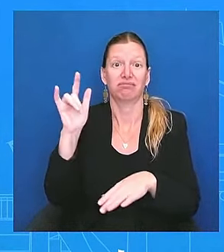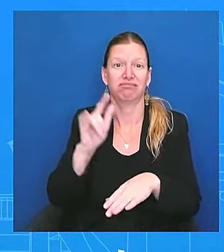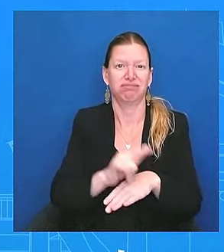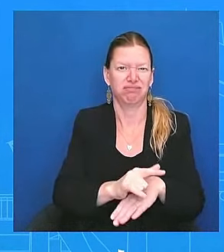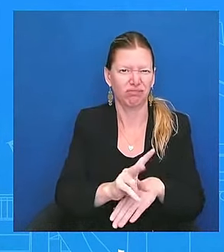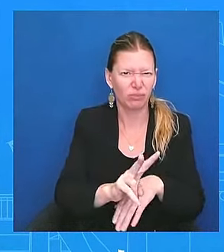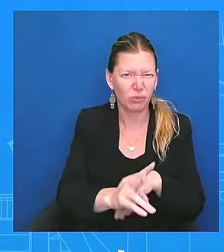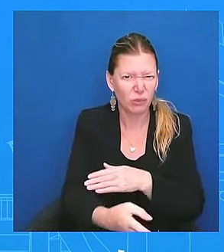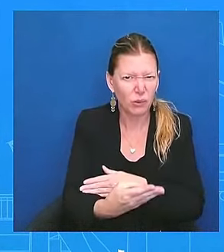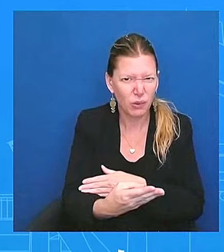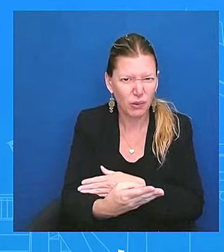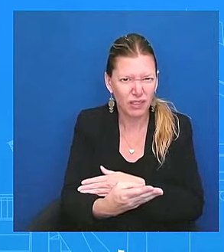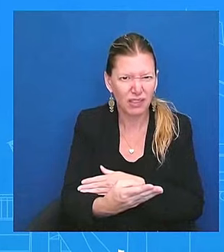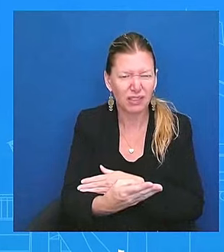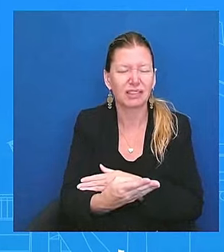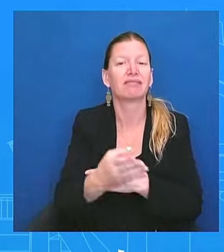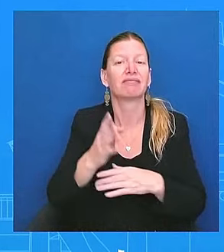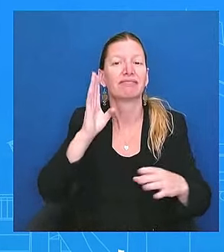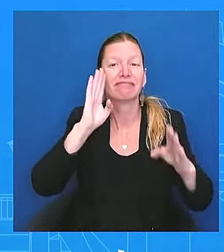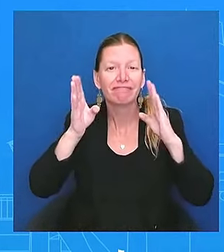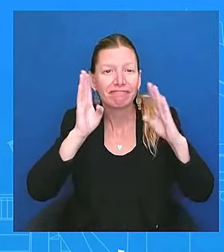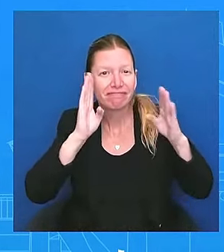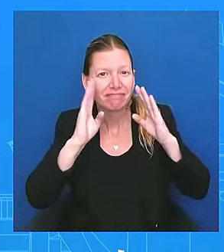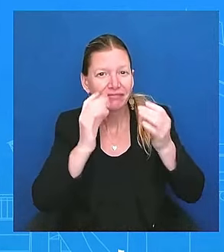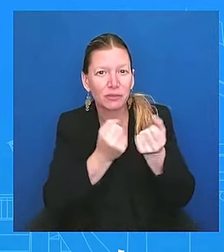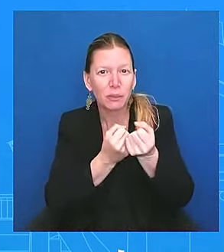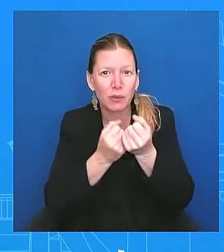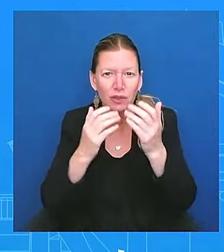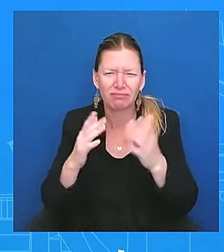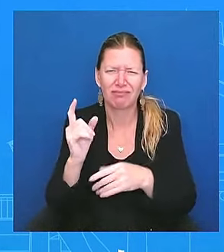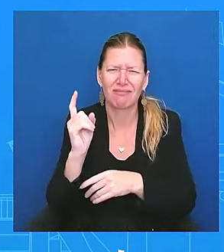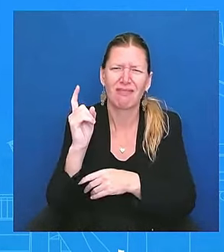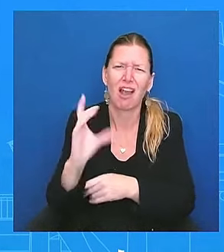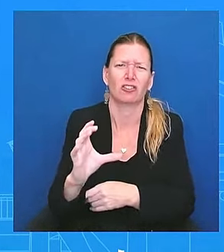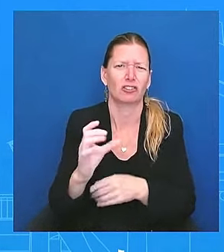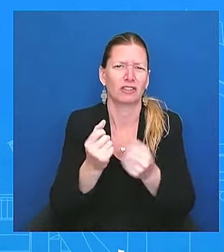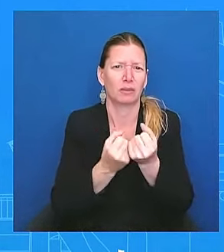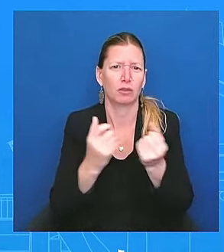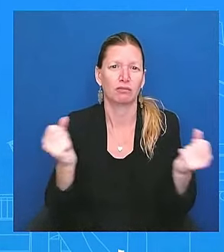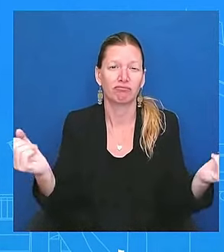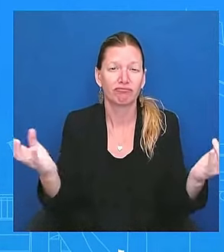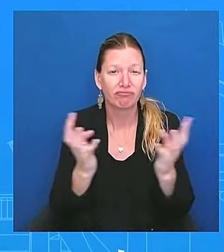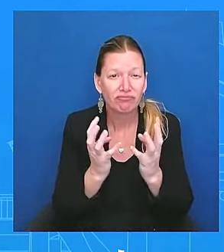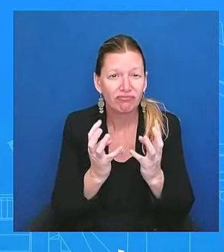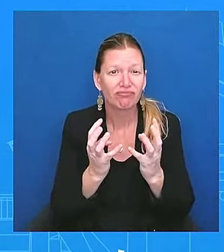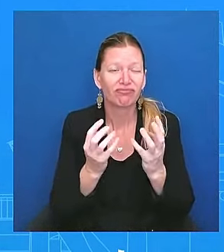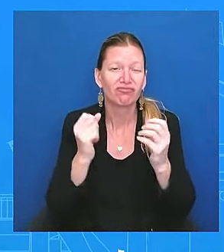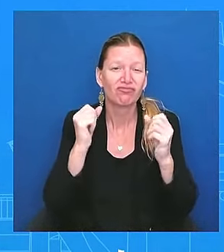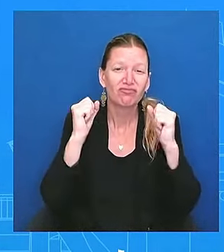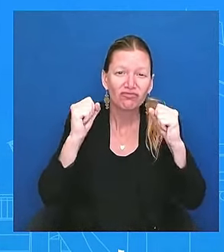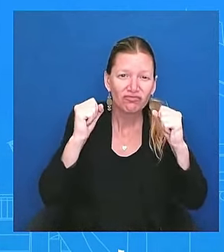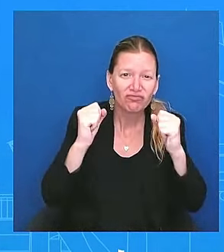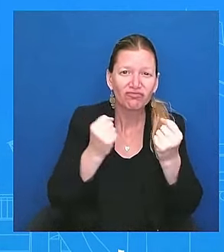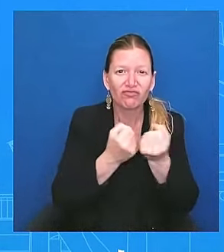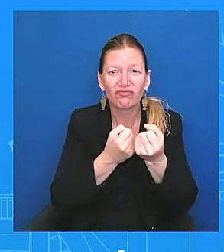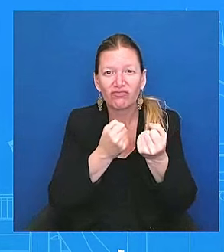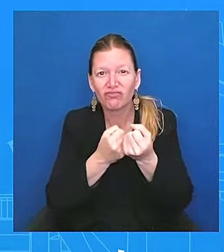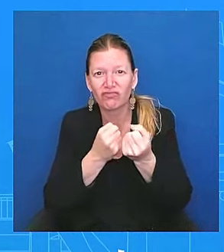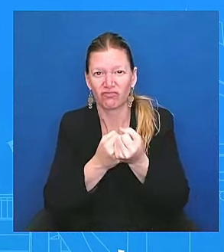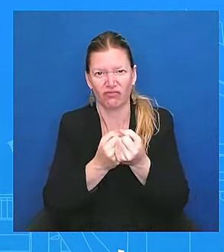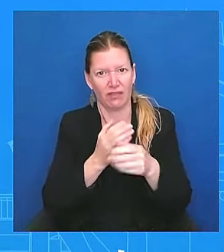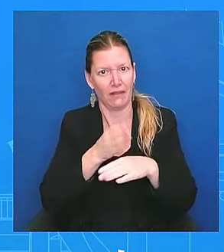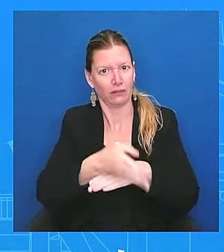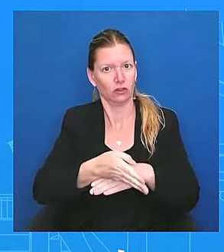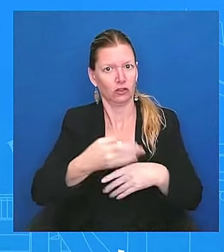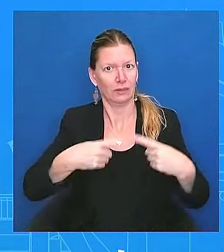supporters that showed up to cheer him on after the debate. Uh, you saw him speaking at nine o'clock or at